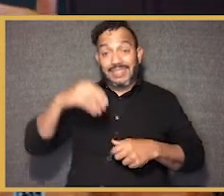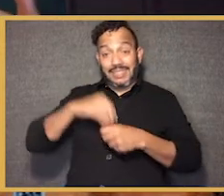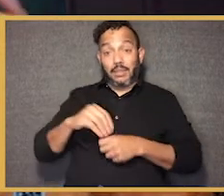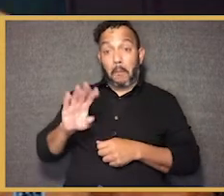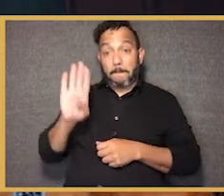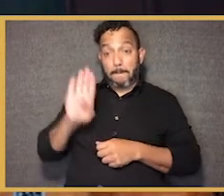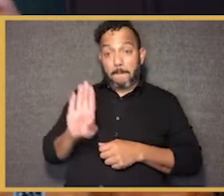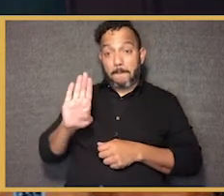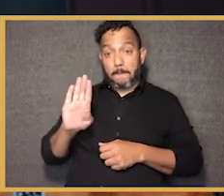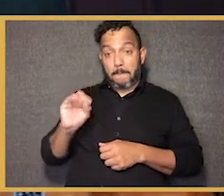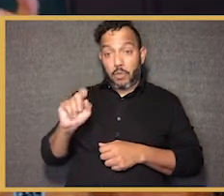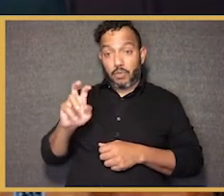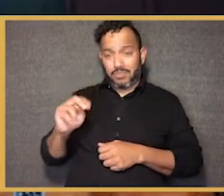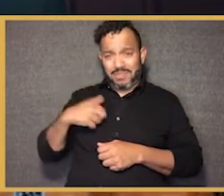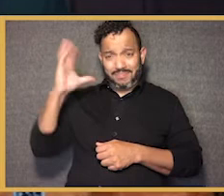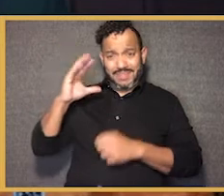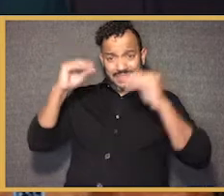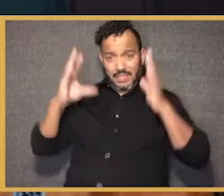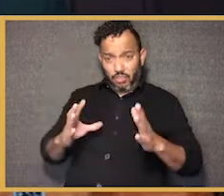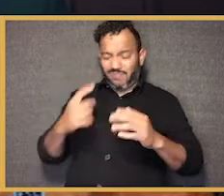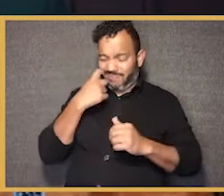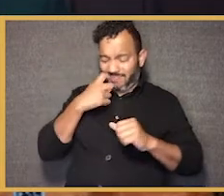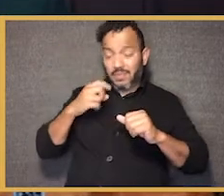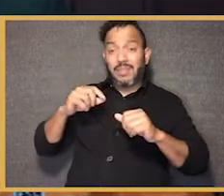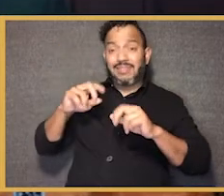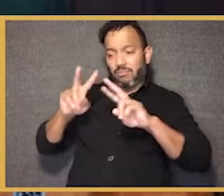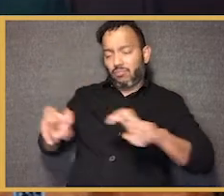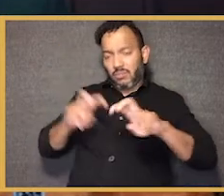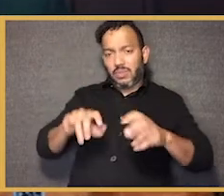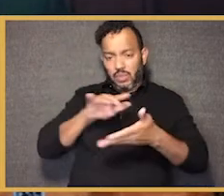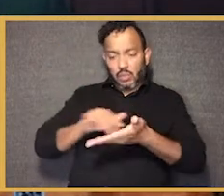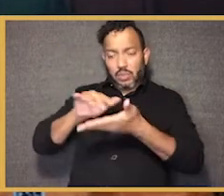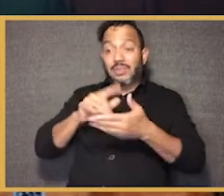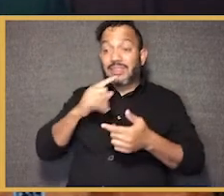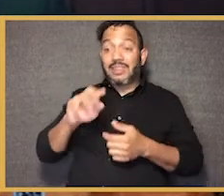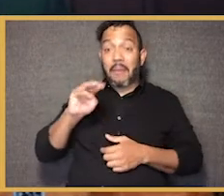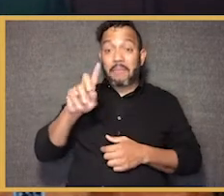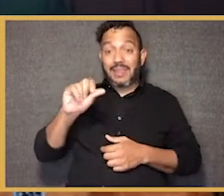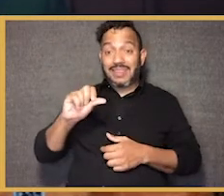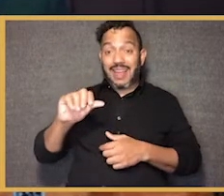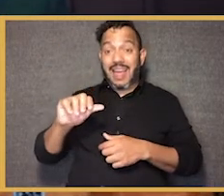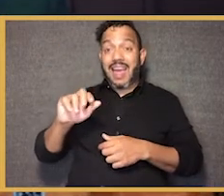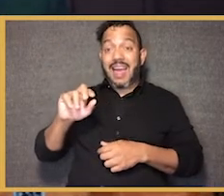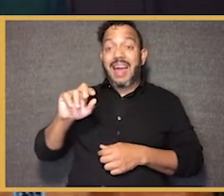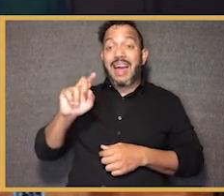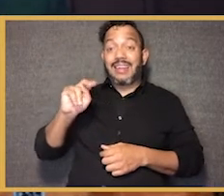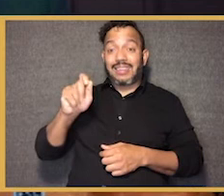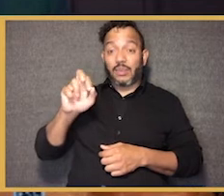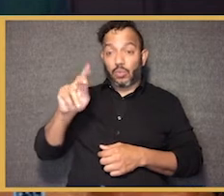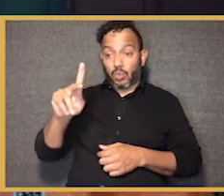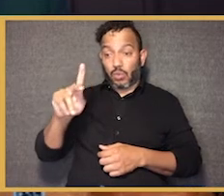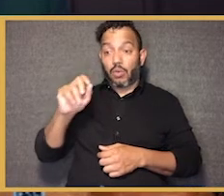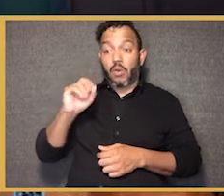You know, I think about in the city of Boston, where I was a teacher, recent studies show that the median net worth of